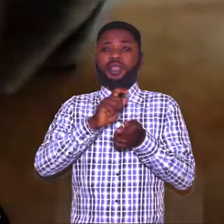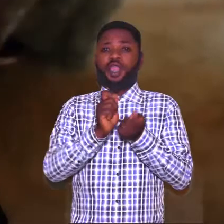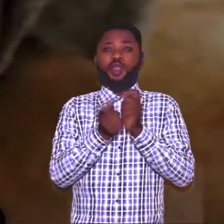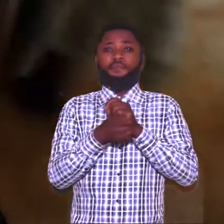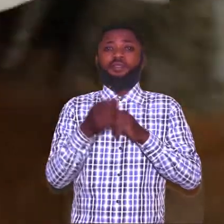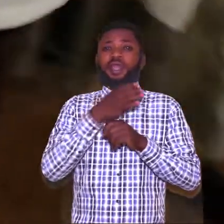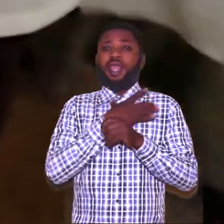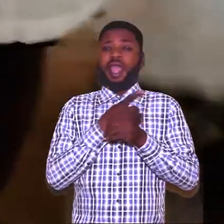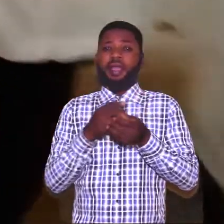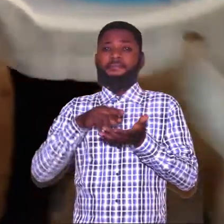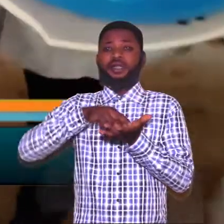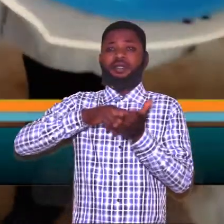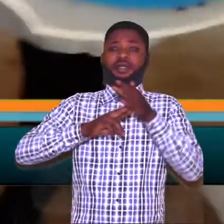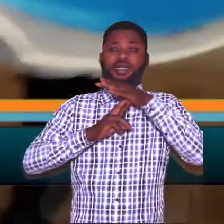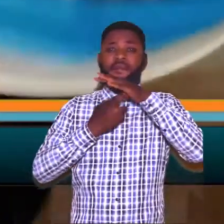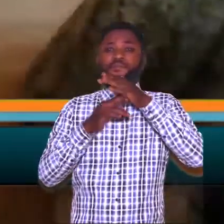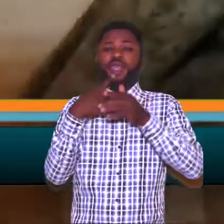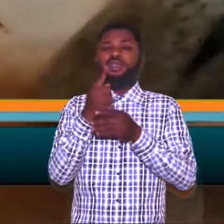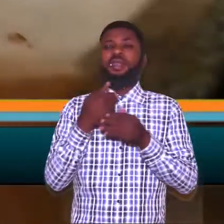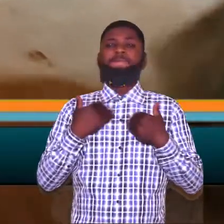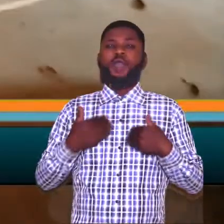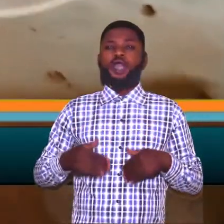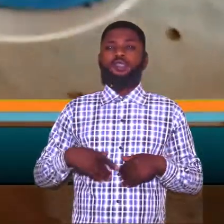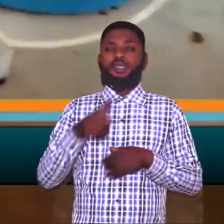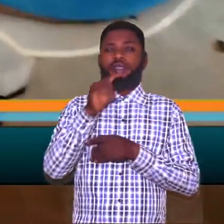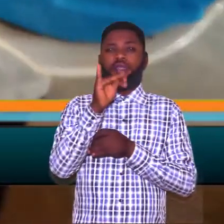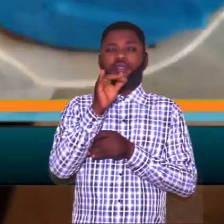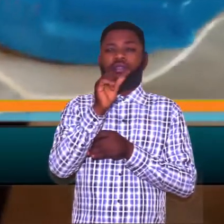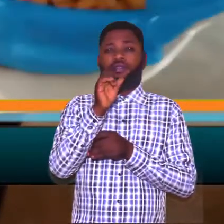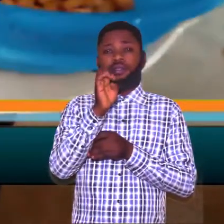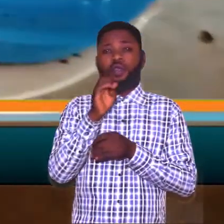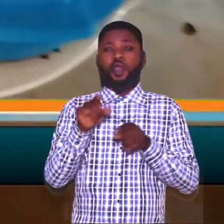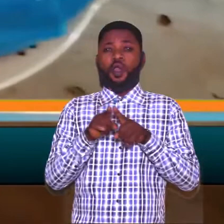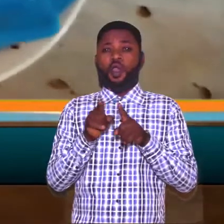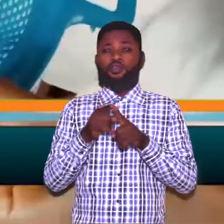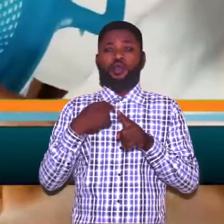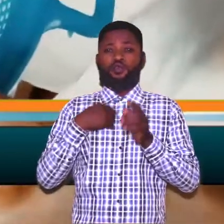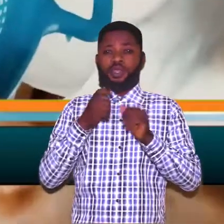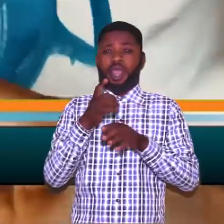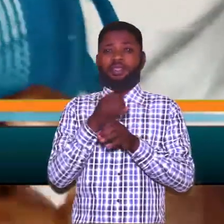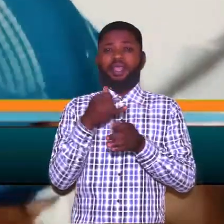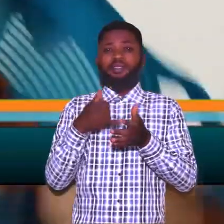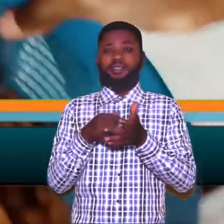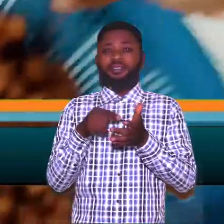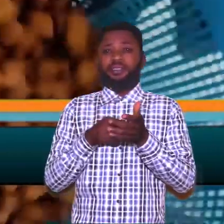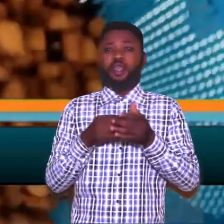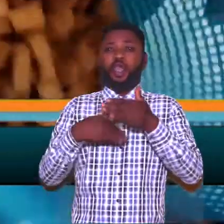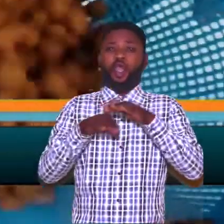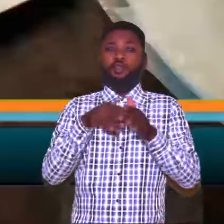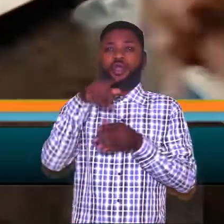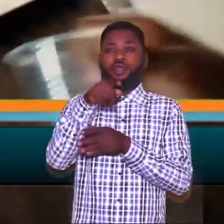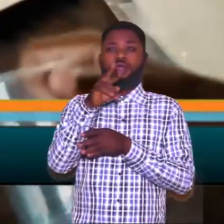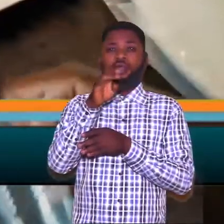replace and repairs the body tissue you can also get this under protein